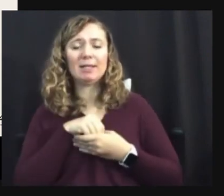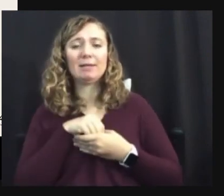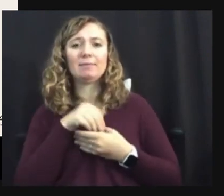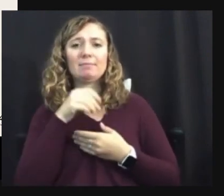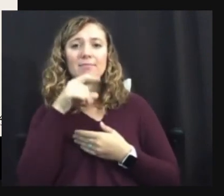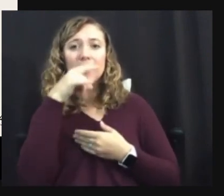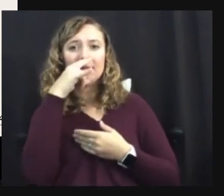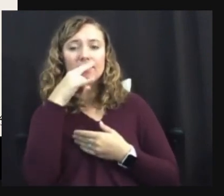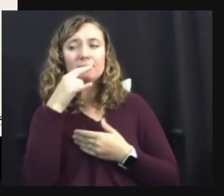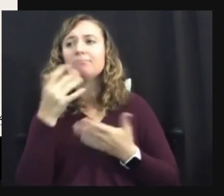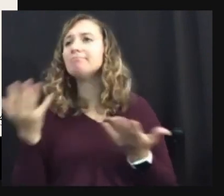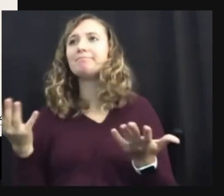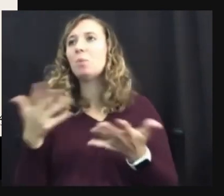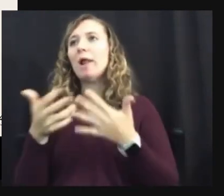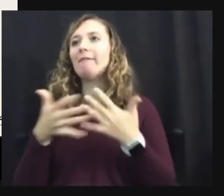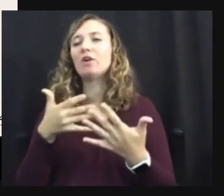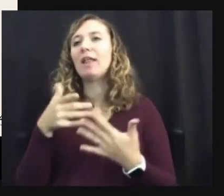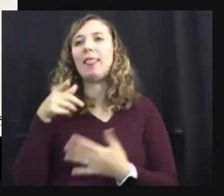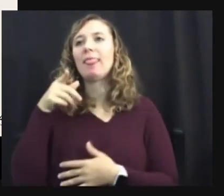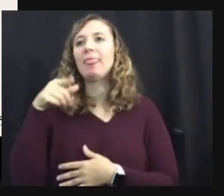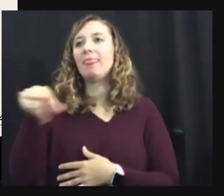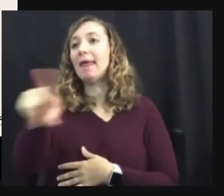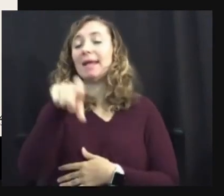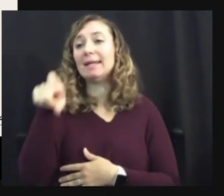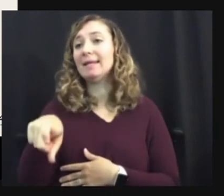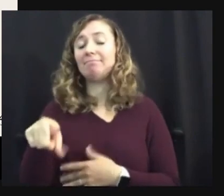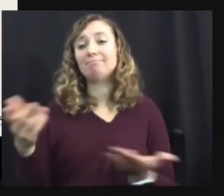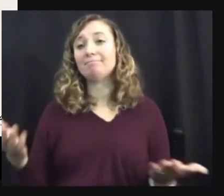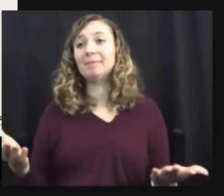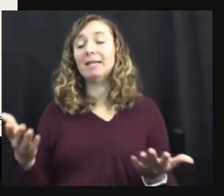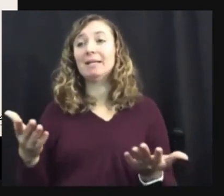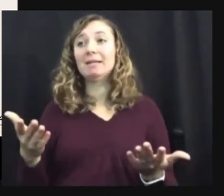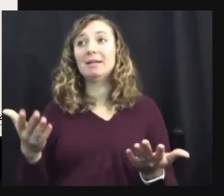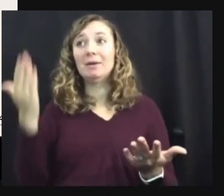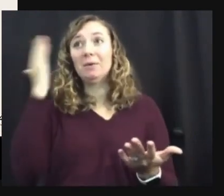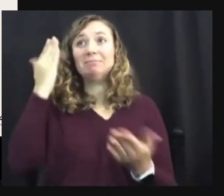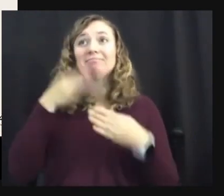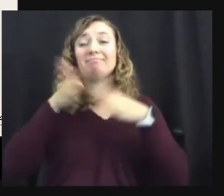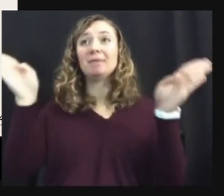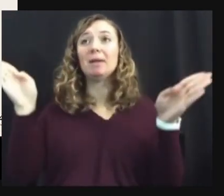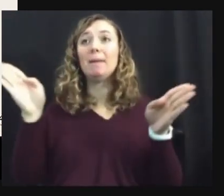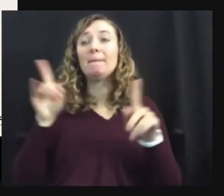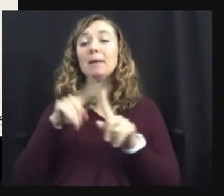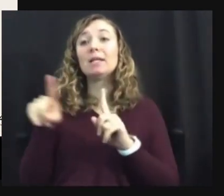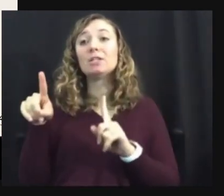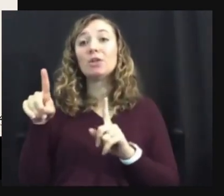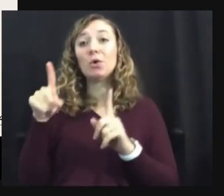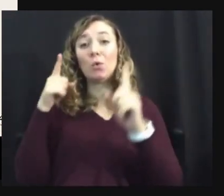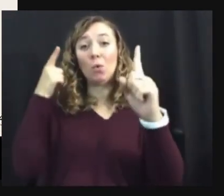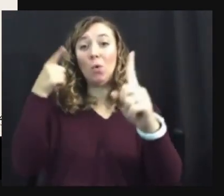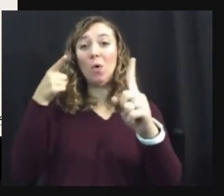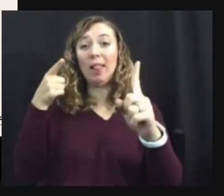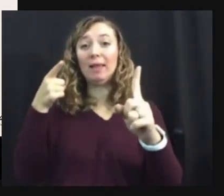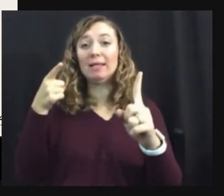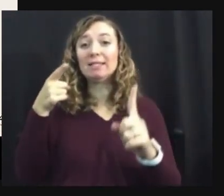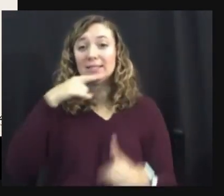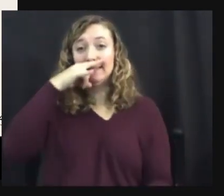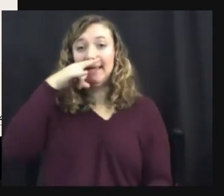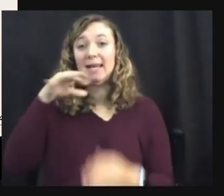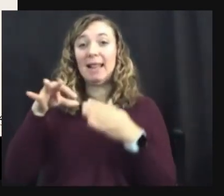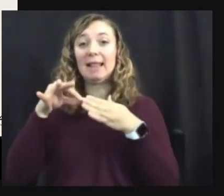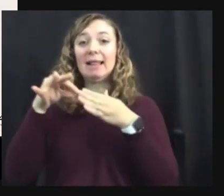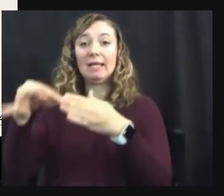statement, but really that's true. Um, uh, the goals should be child led. And so, um,